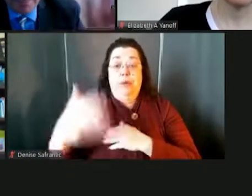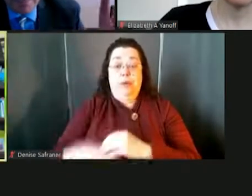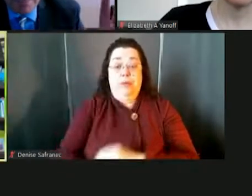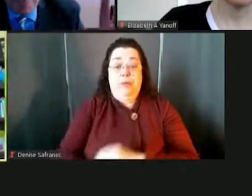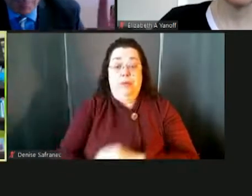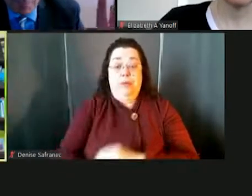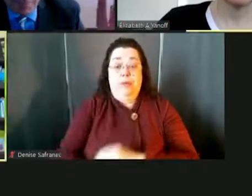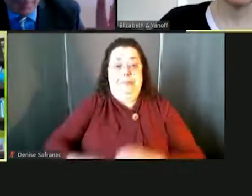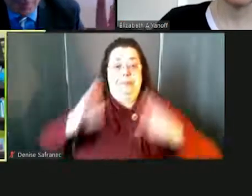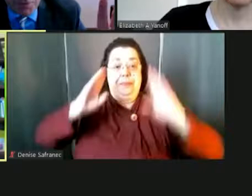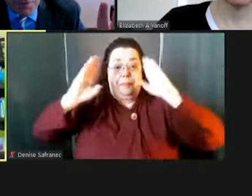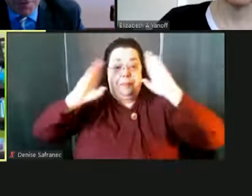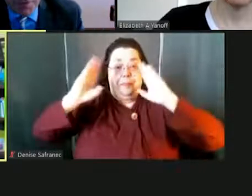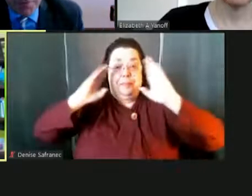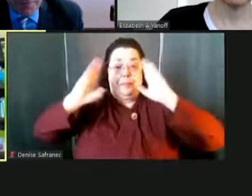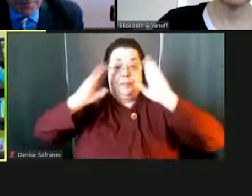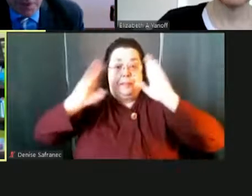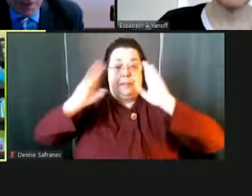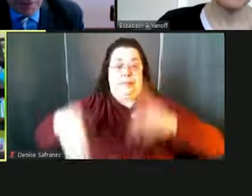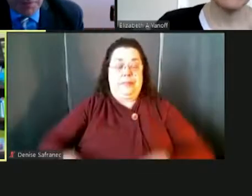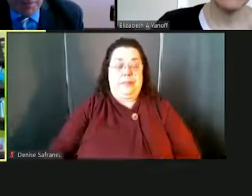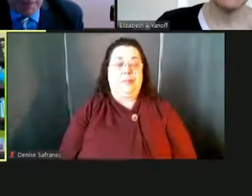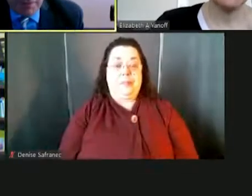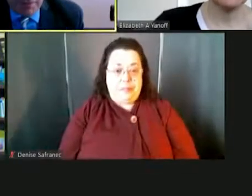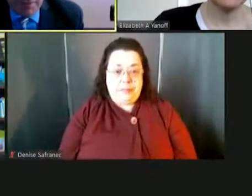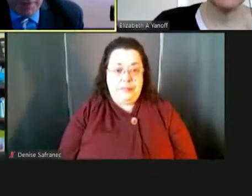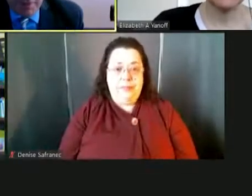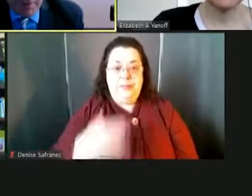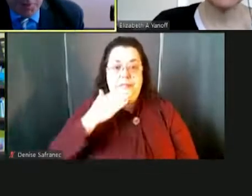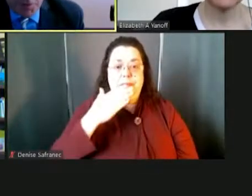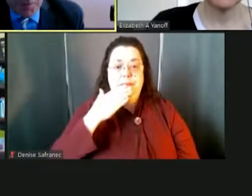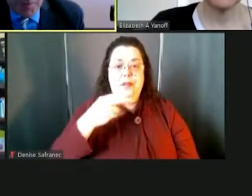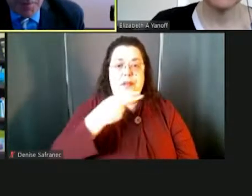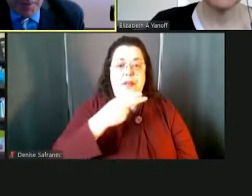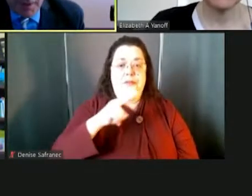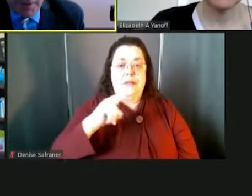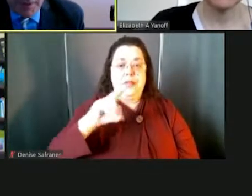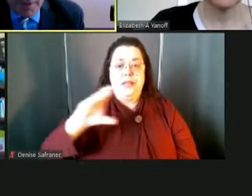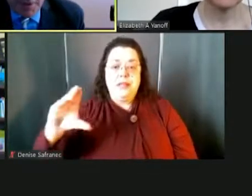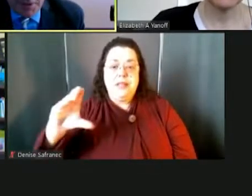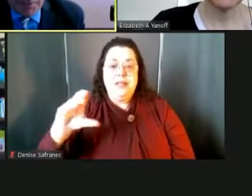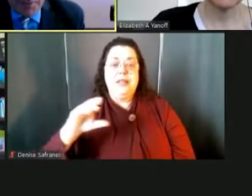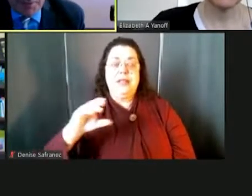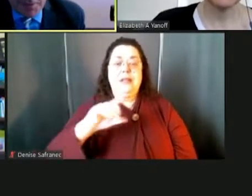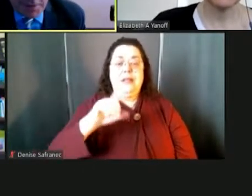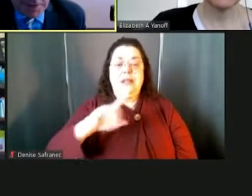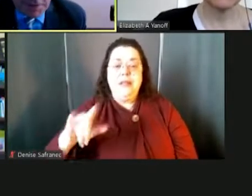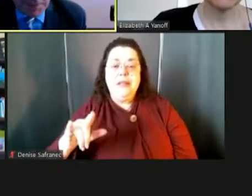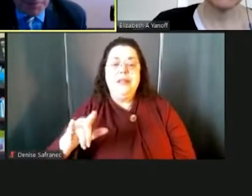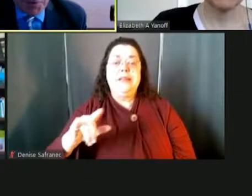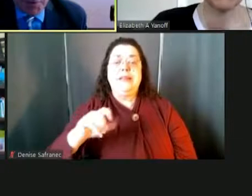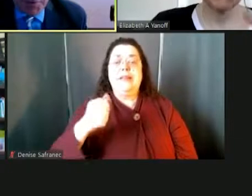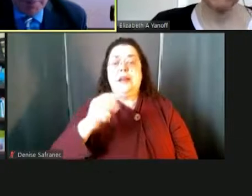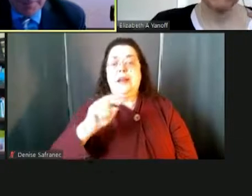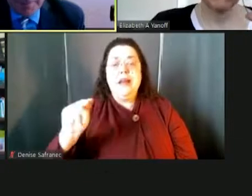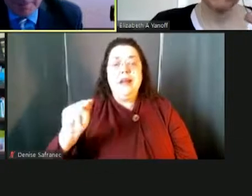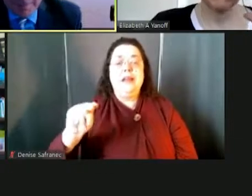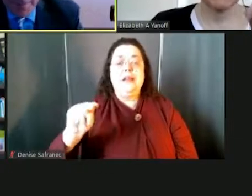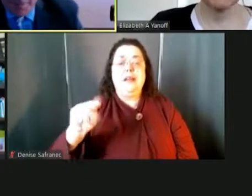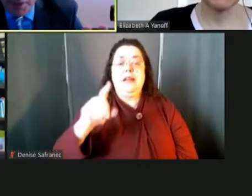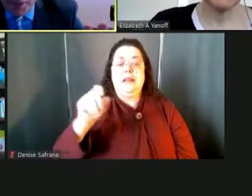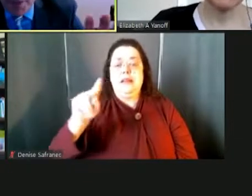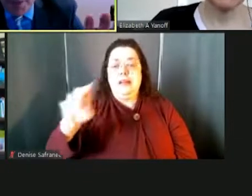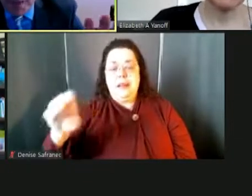Bye everybody. Bye. Thank you so much. Thank you to Hudson Valley, and thank you to Elizabeth and Ann and Denise for facilitating this. I appreciate it.